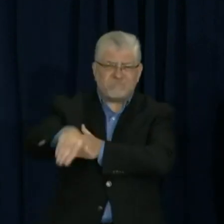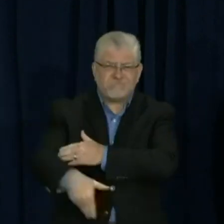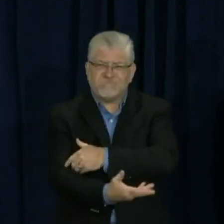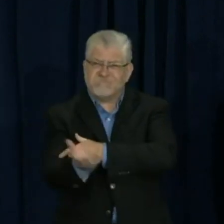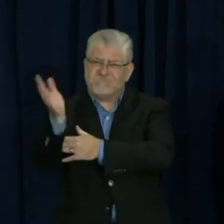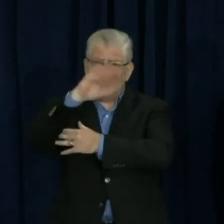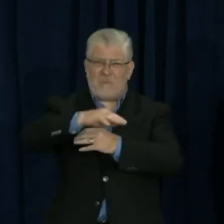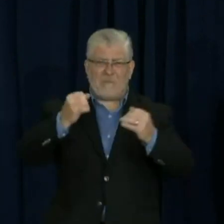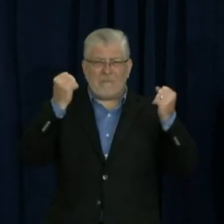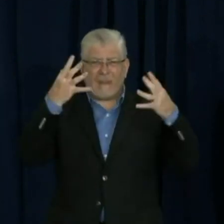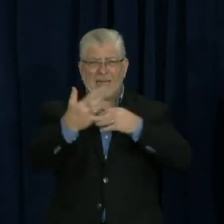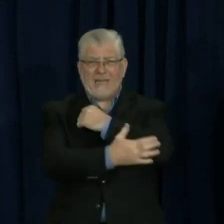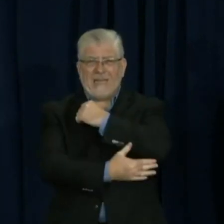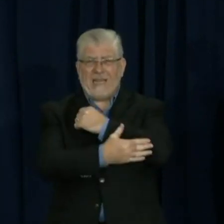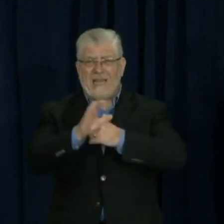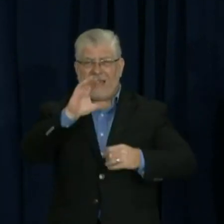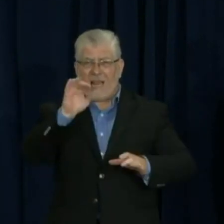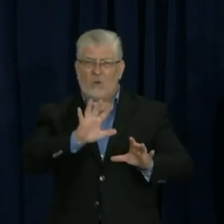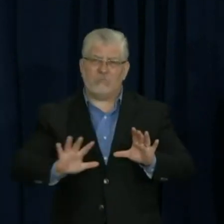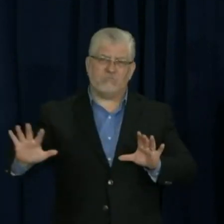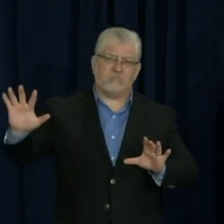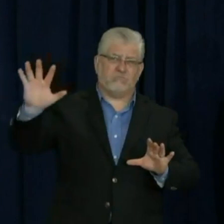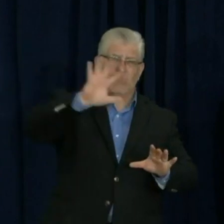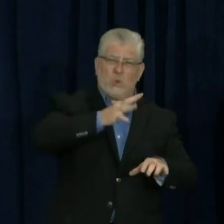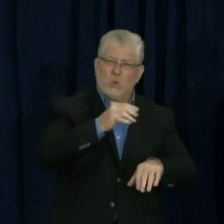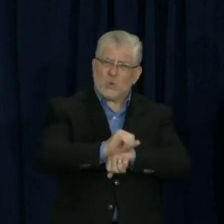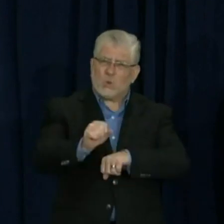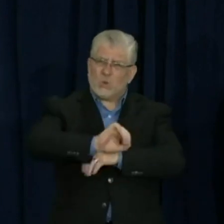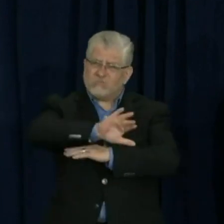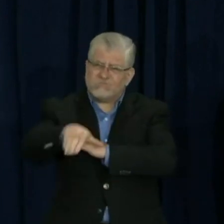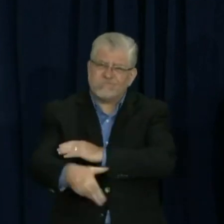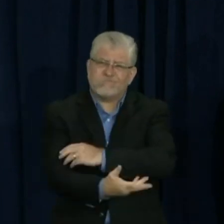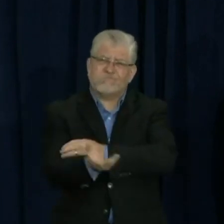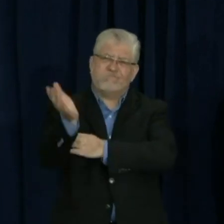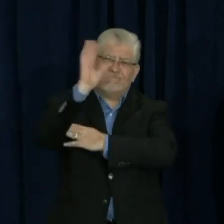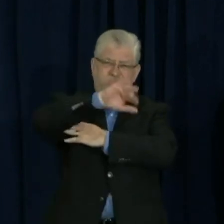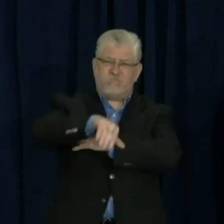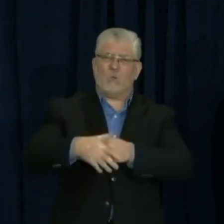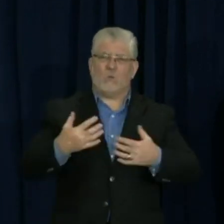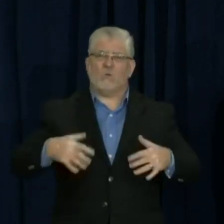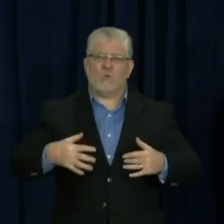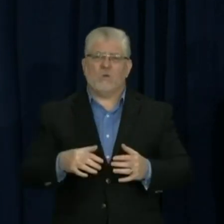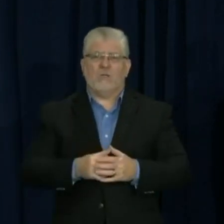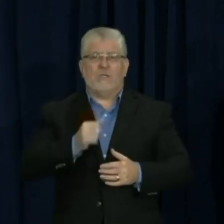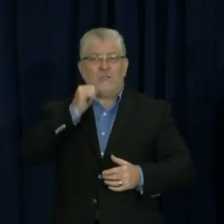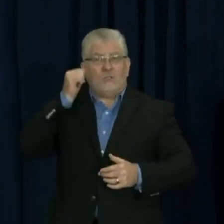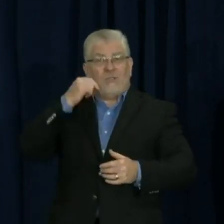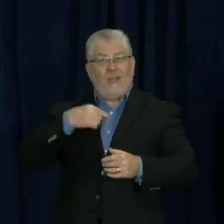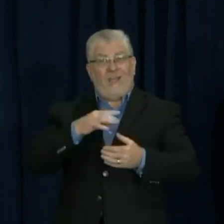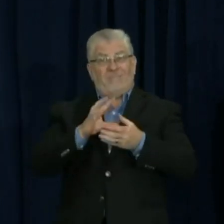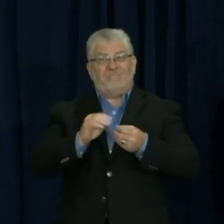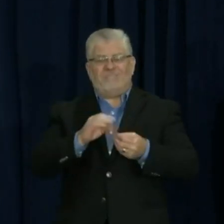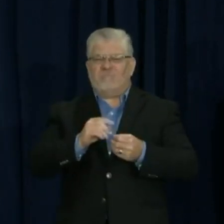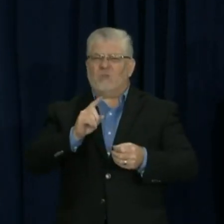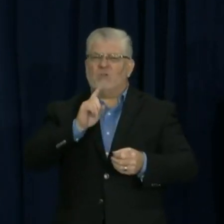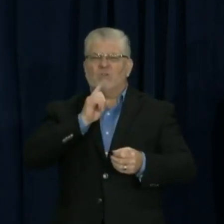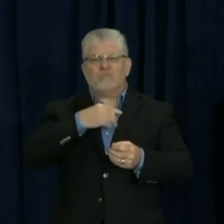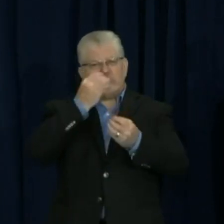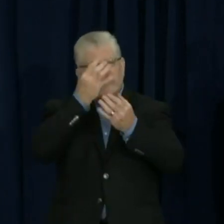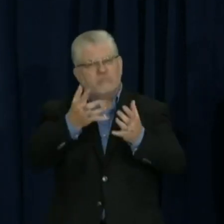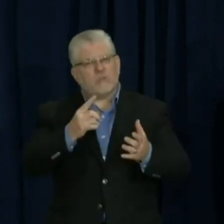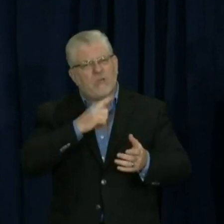and we've been talking about yesterday, again, and how incredibly smooth – it's one of the smoothest,